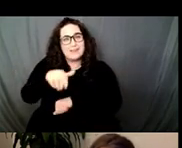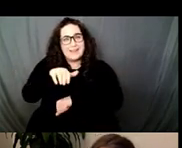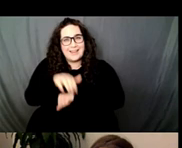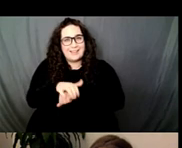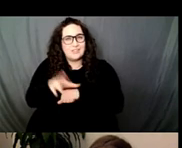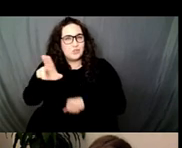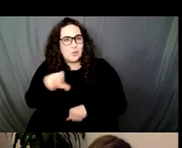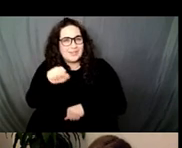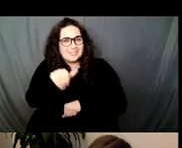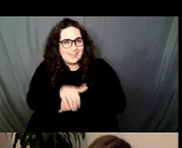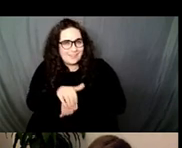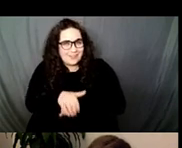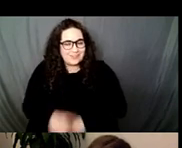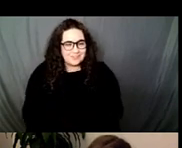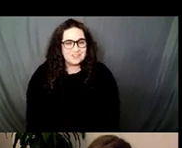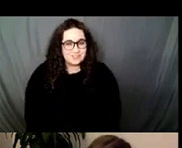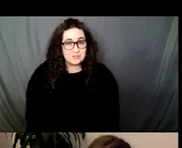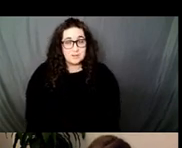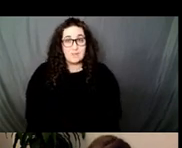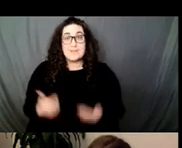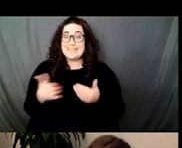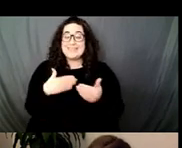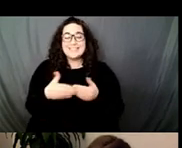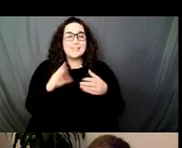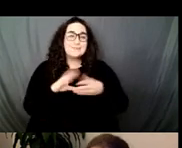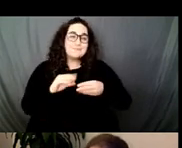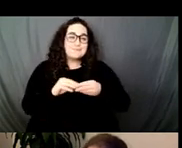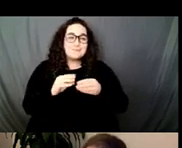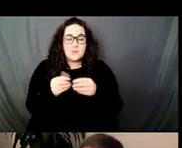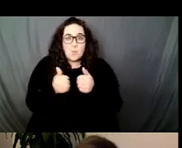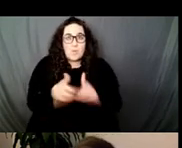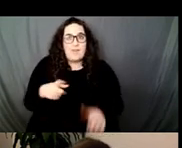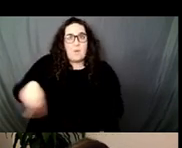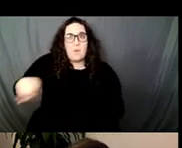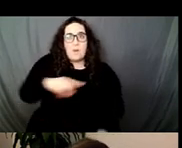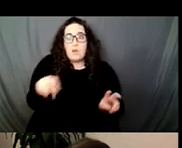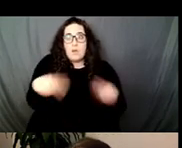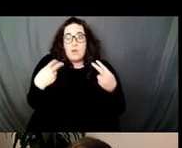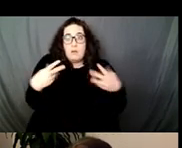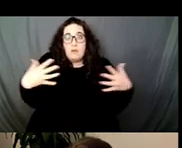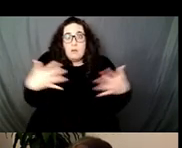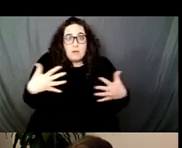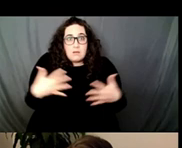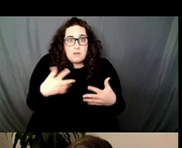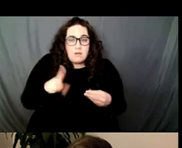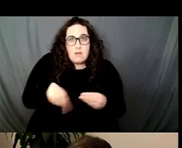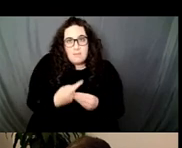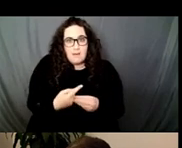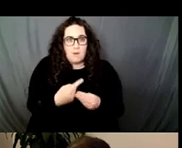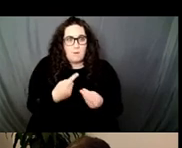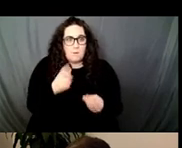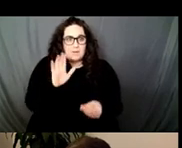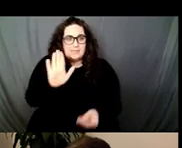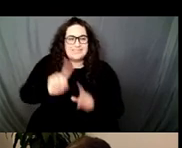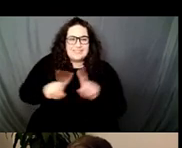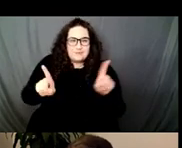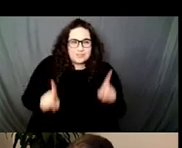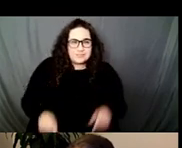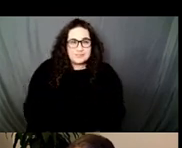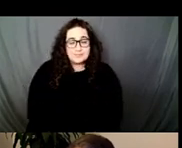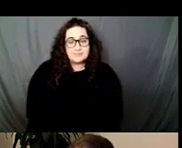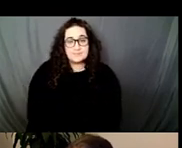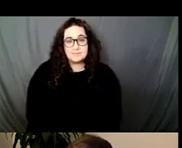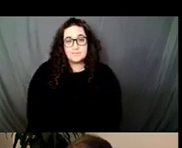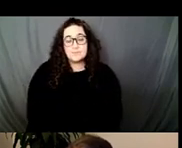easy to include without the majoritarian sphere making any major concessions. As the artist Glenn Ligon